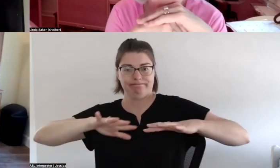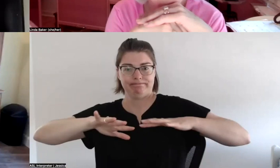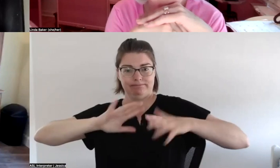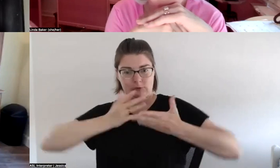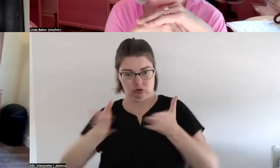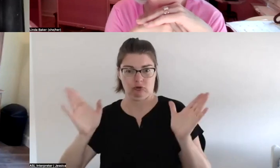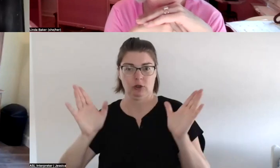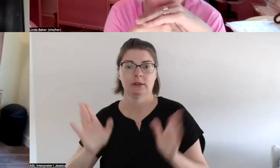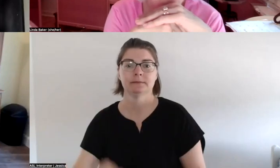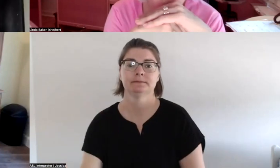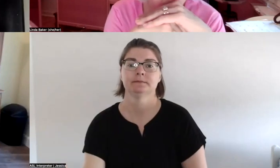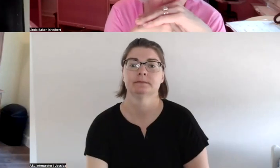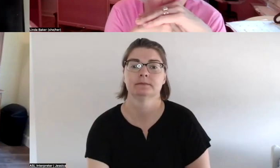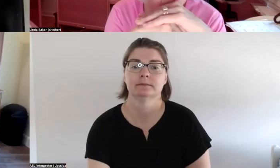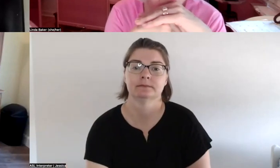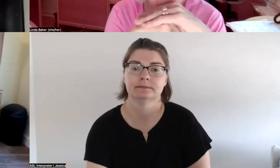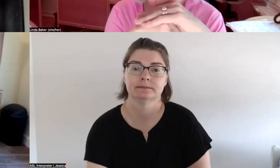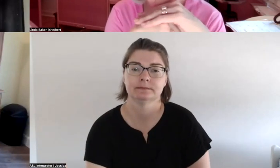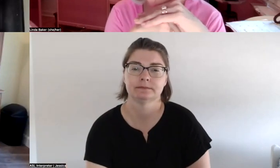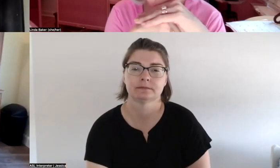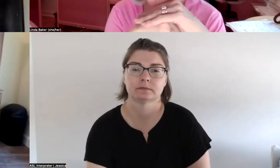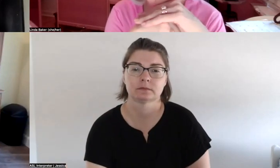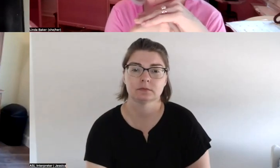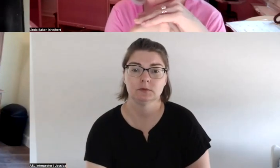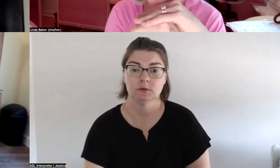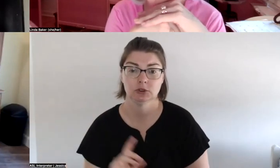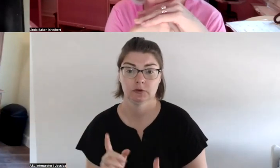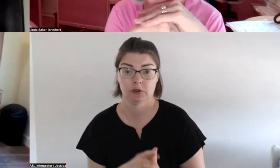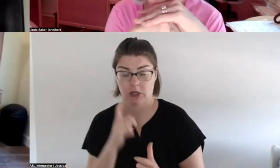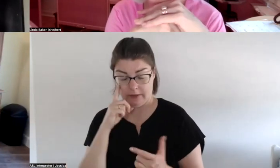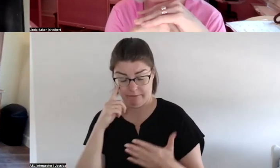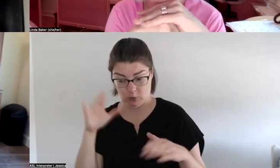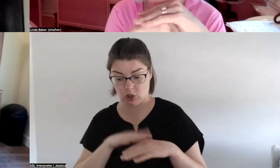so i first looked at how incest was dehumanizing